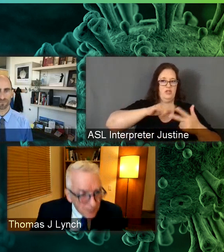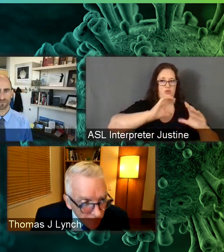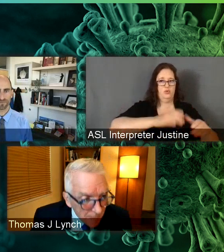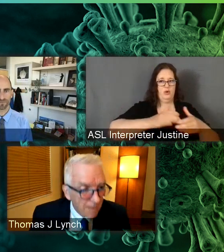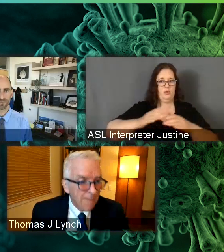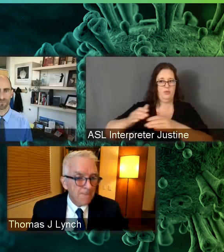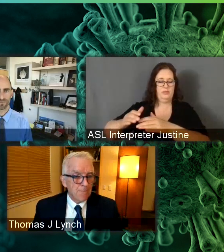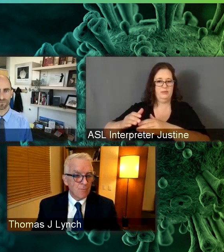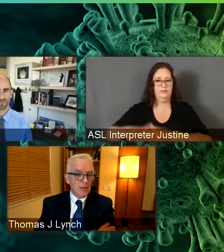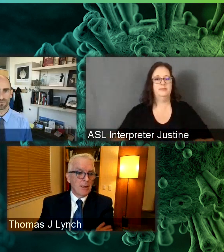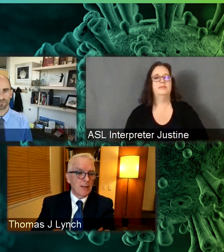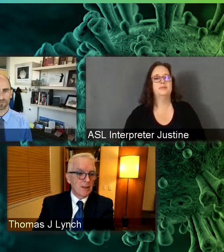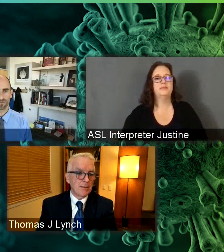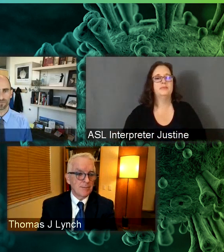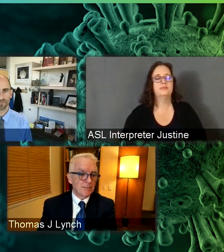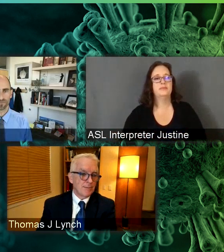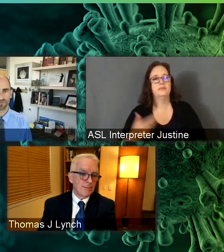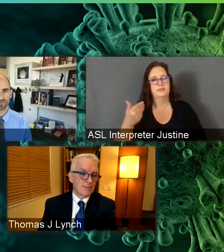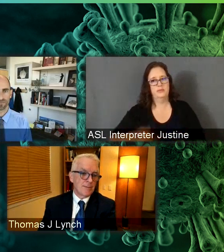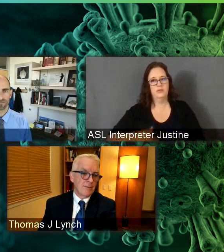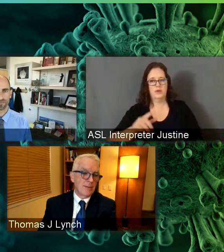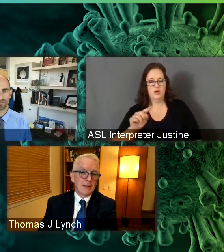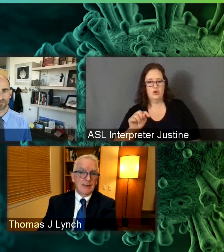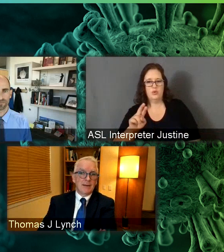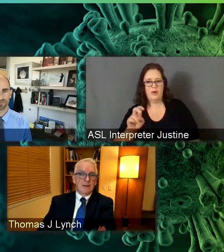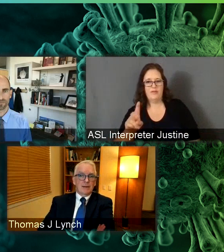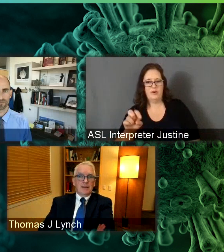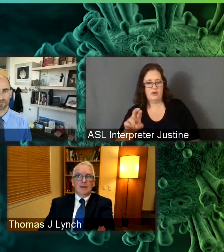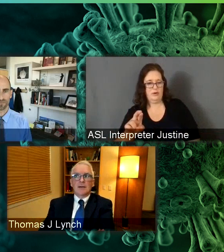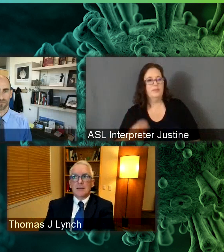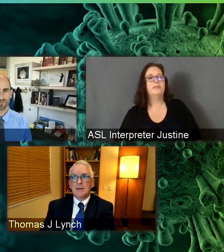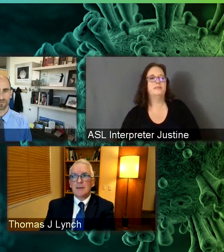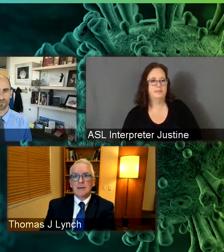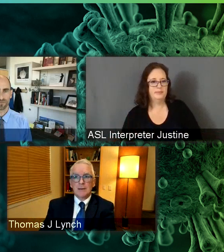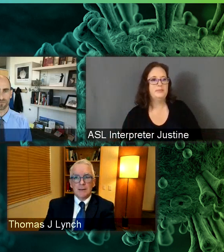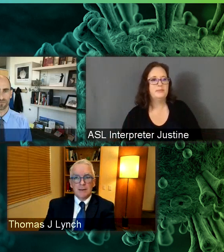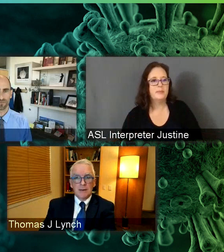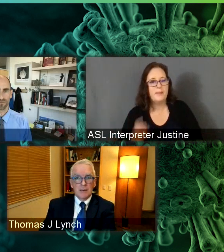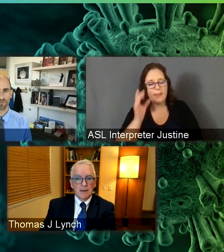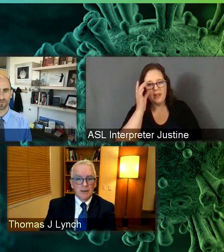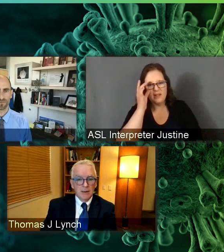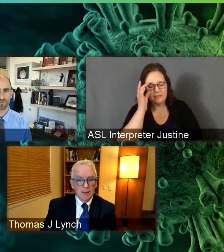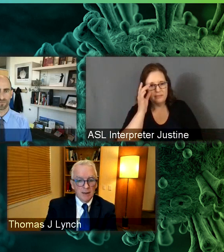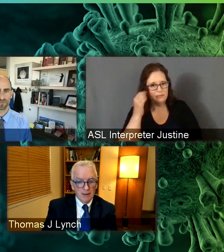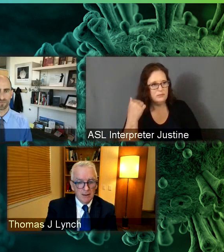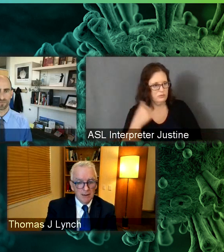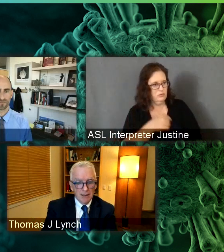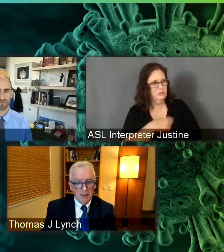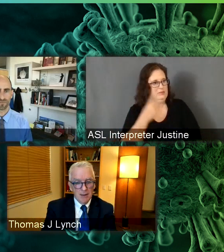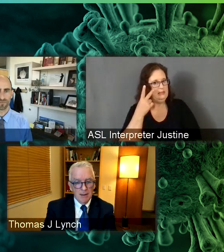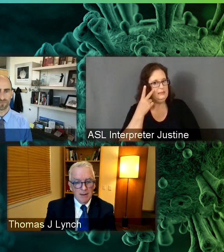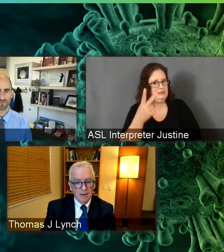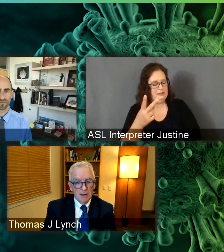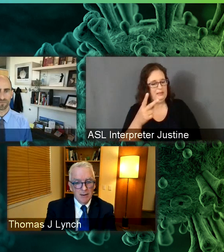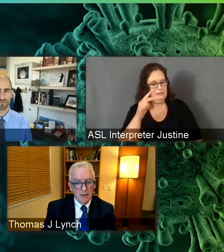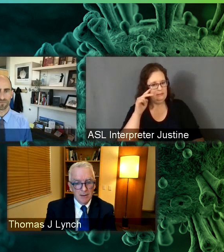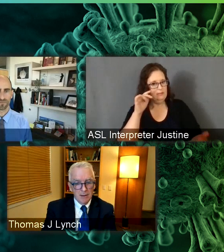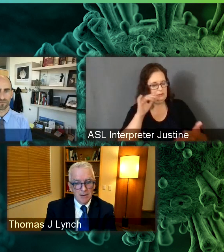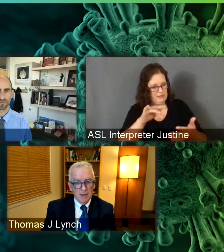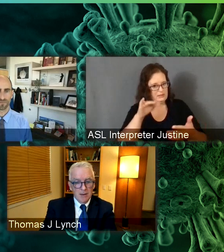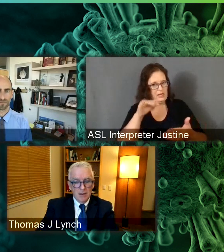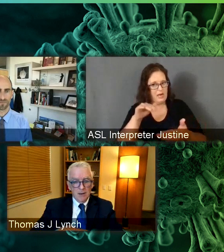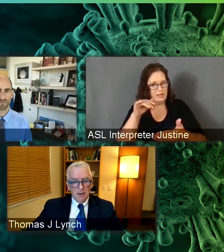Yeah. So we have from a number of kind of the studies that I look at where you have